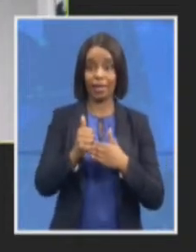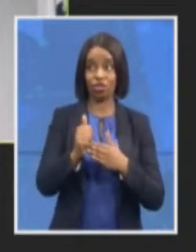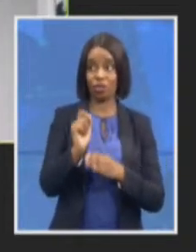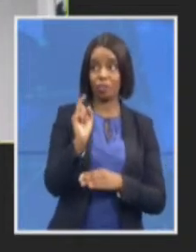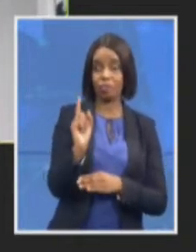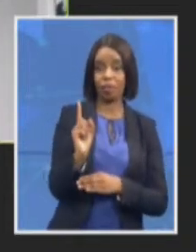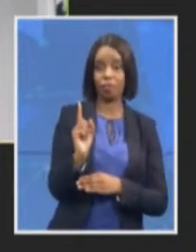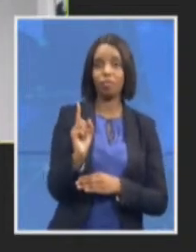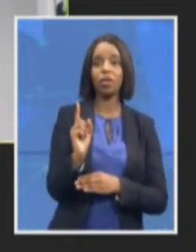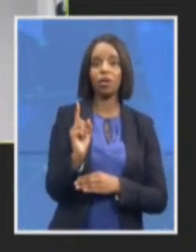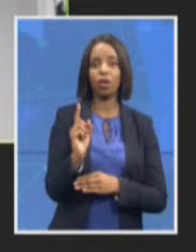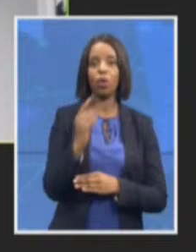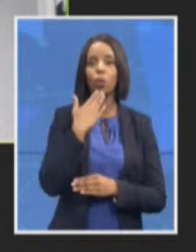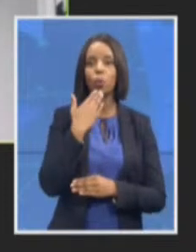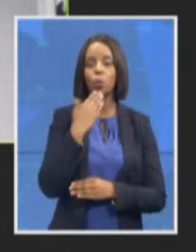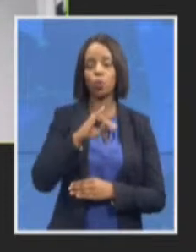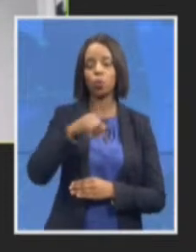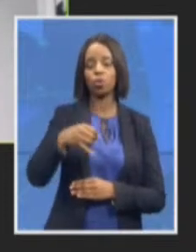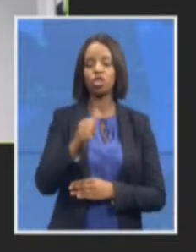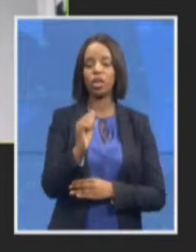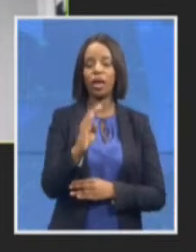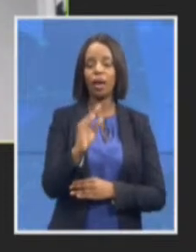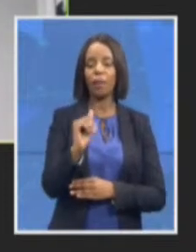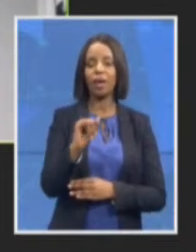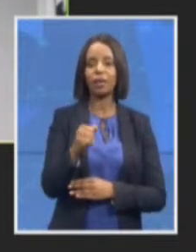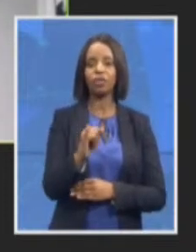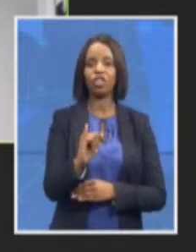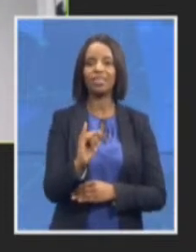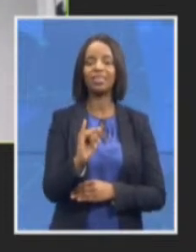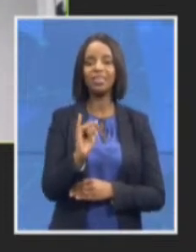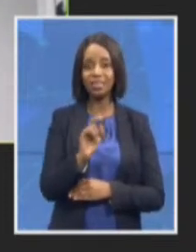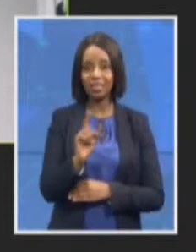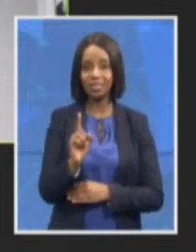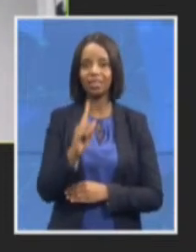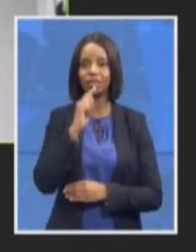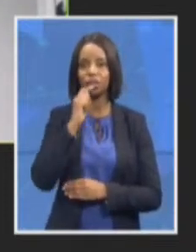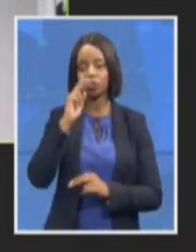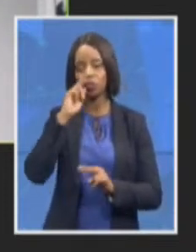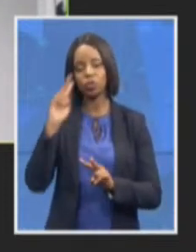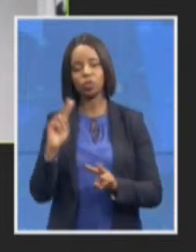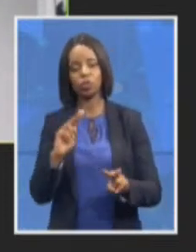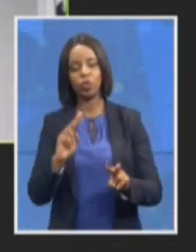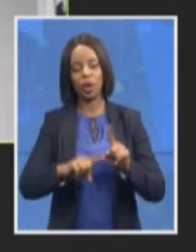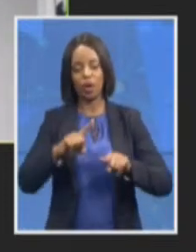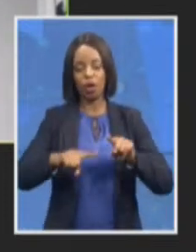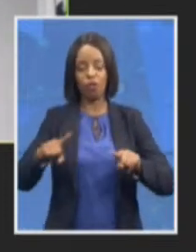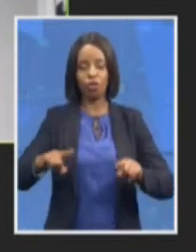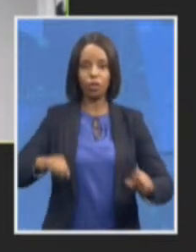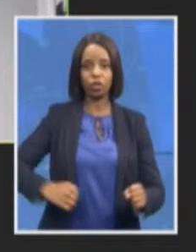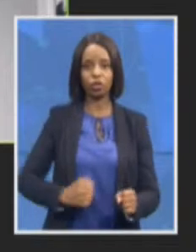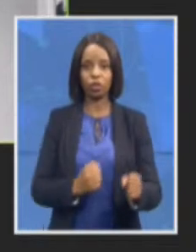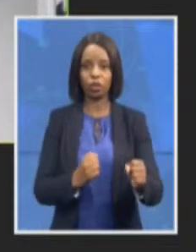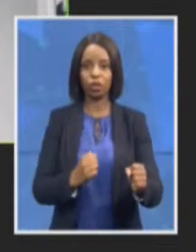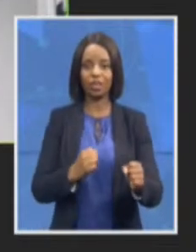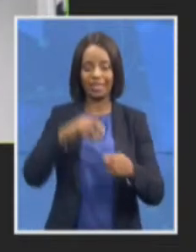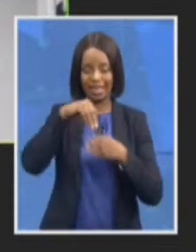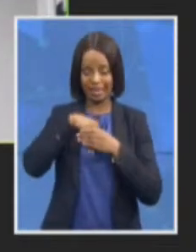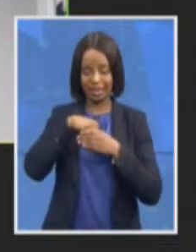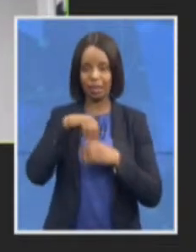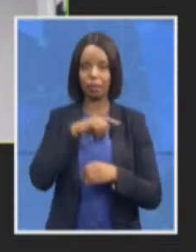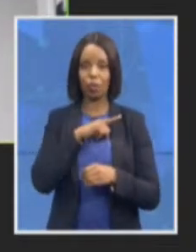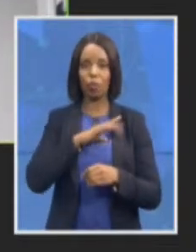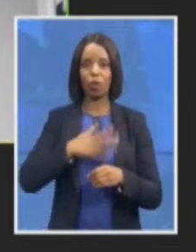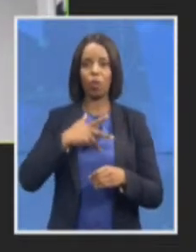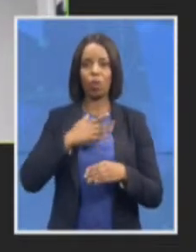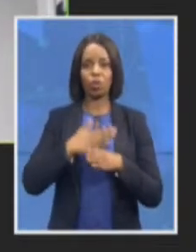forfeiture unit is looking at various strategies both internally working with a whole range of partners even international partners